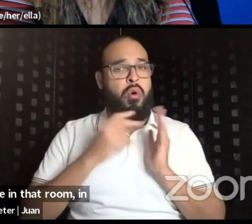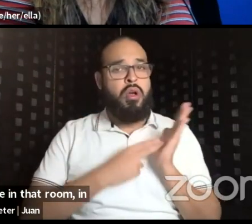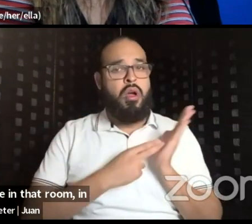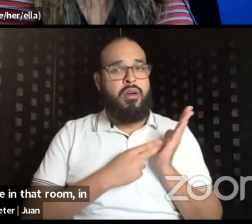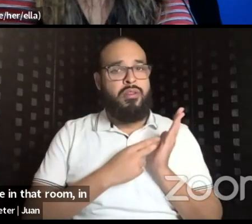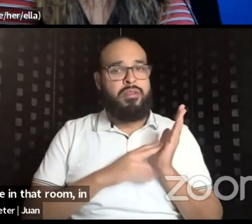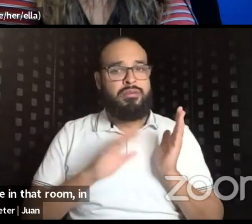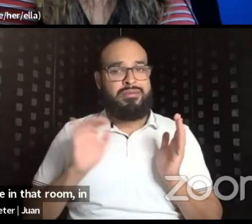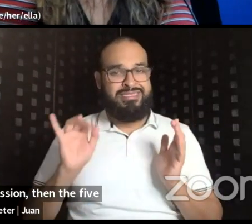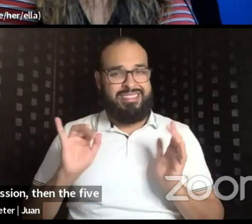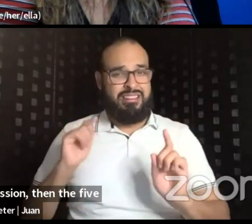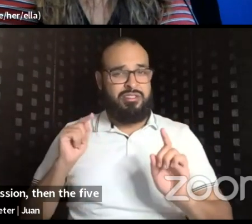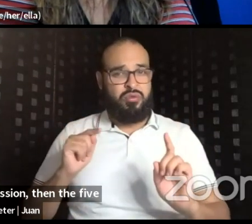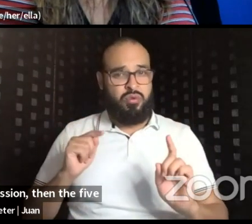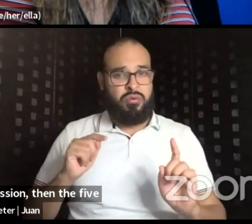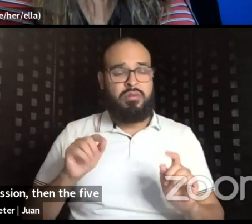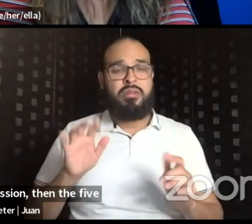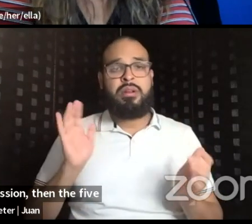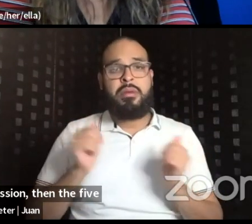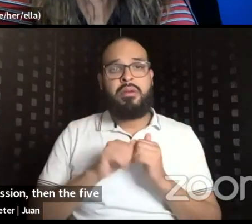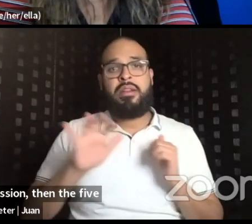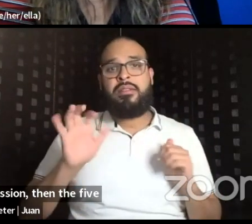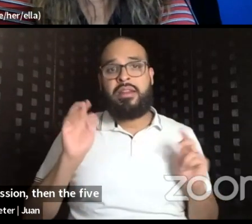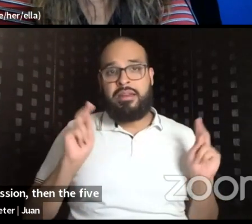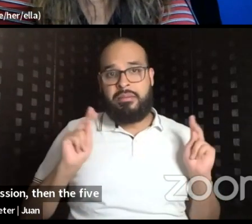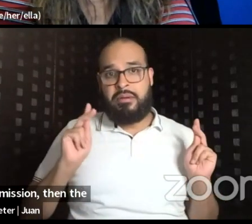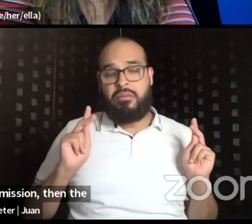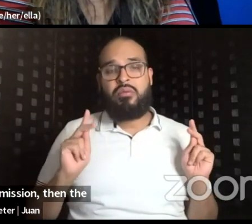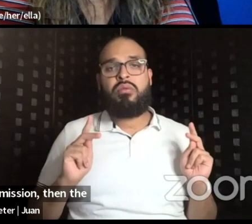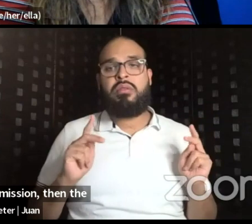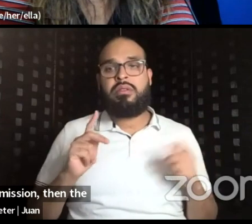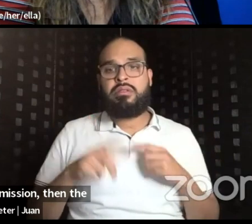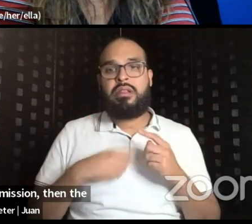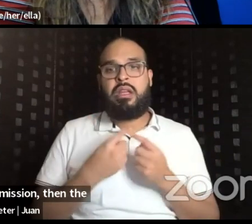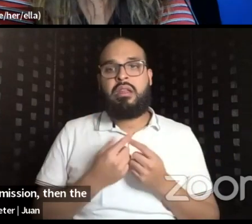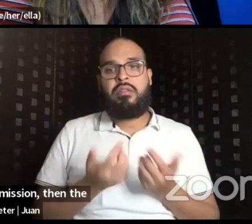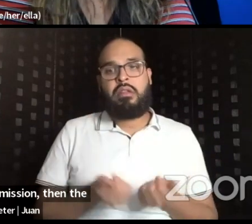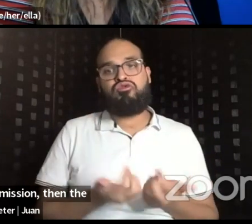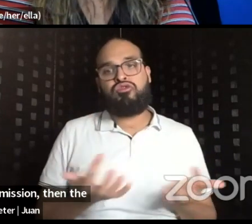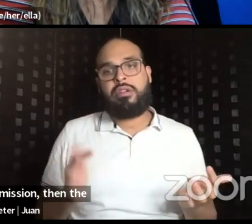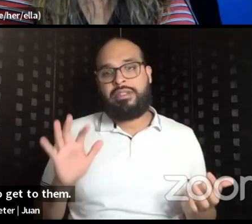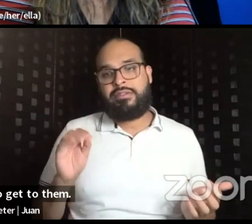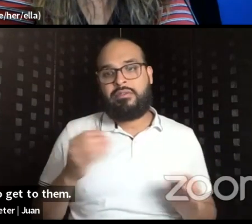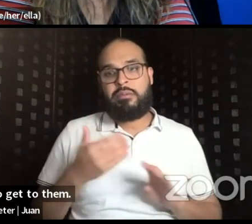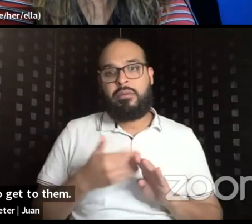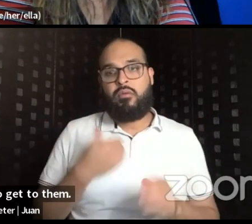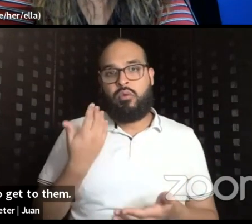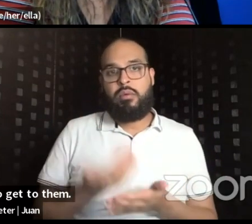than the 500 people while burning out the 50 to get to them. And